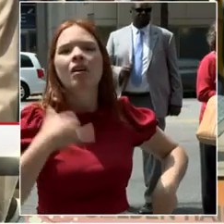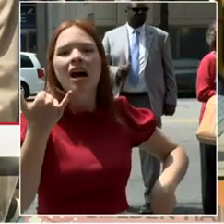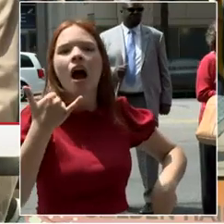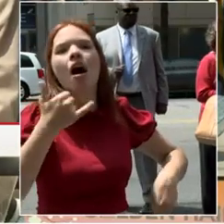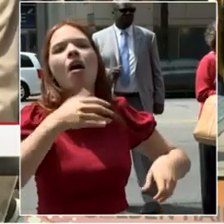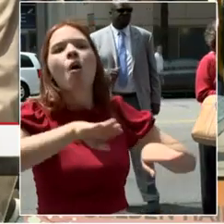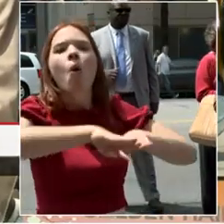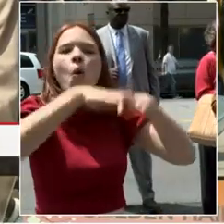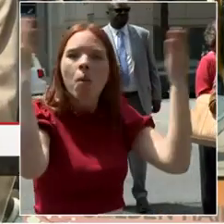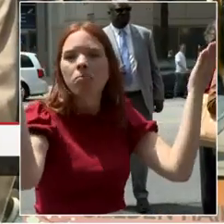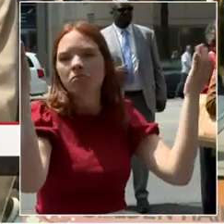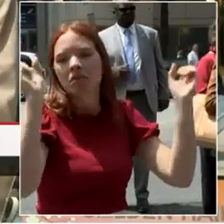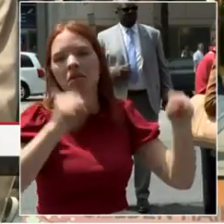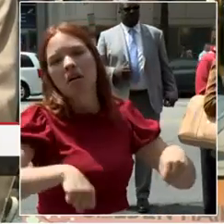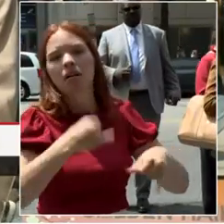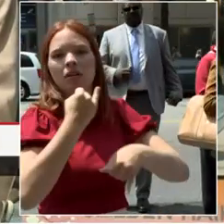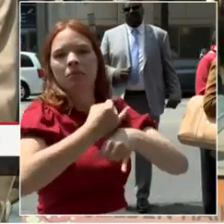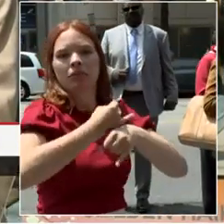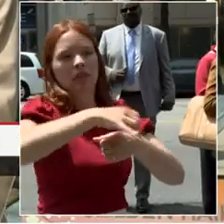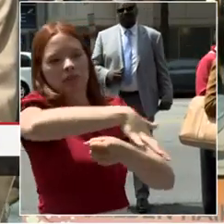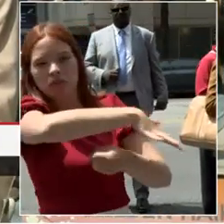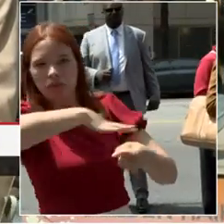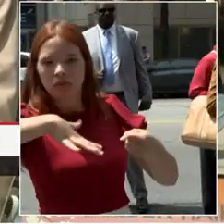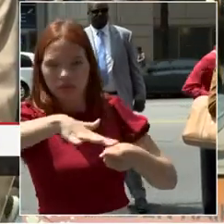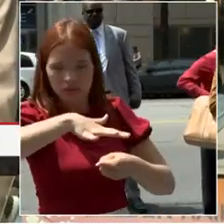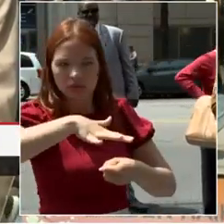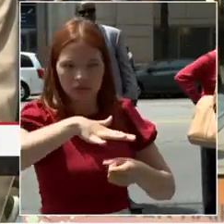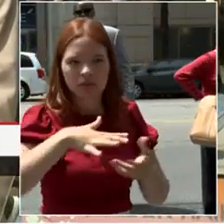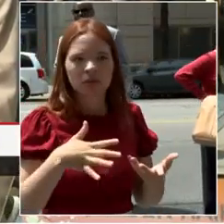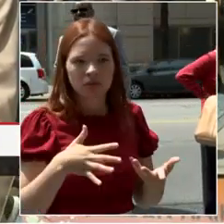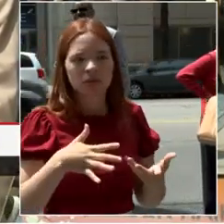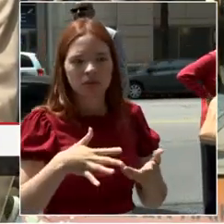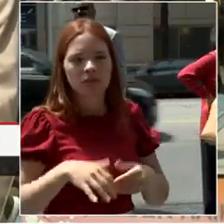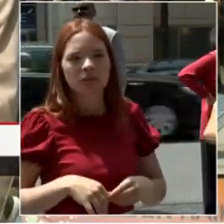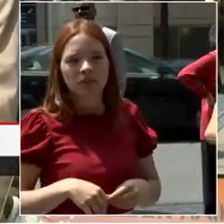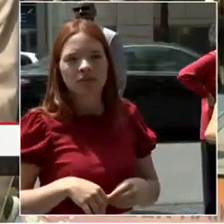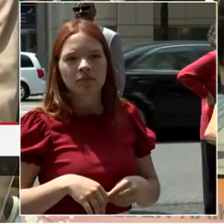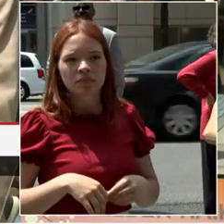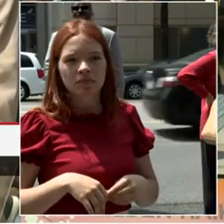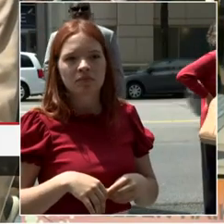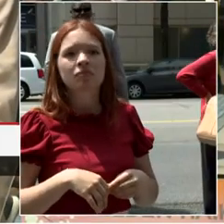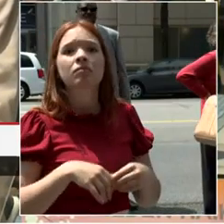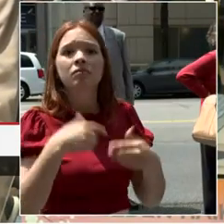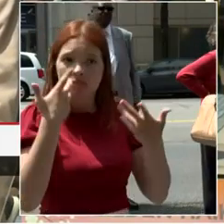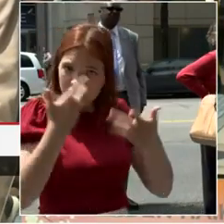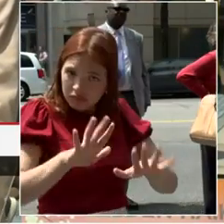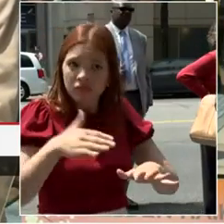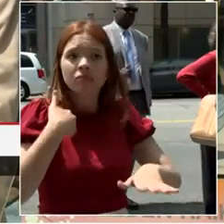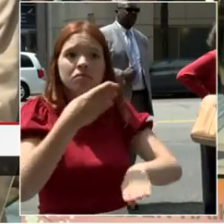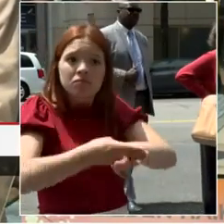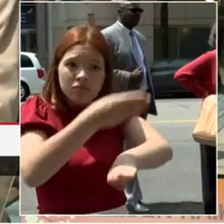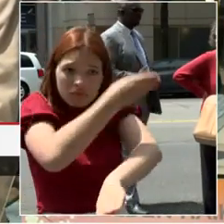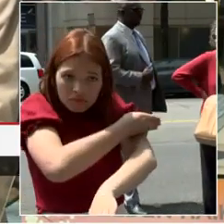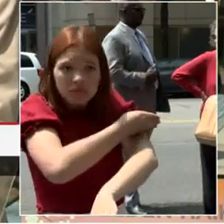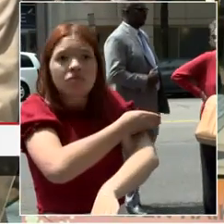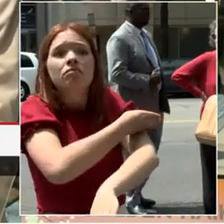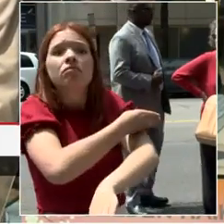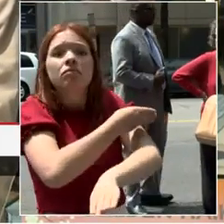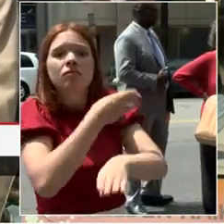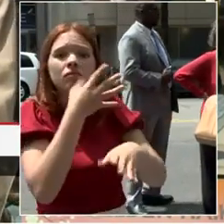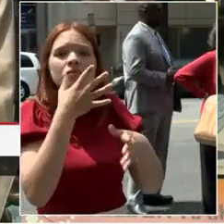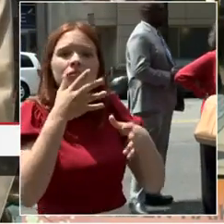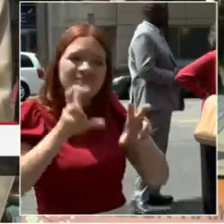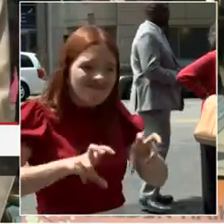we have also improved and invested in the public transit network in terms of busways. So we